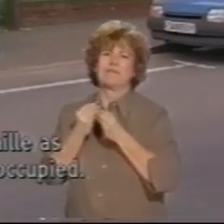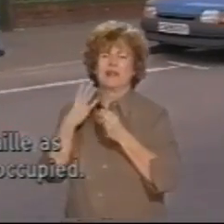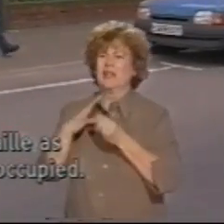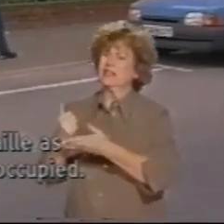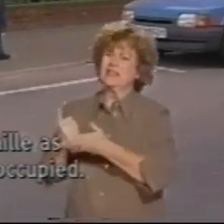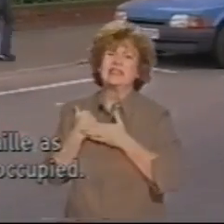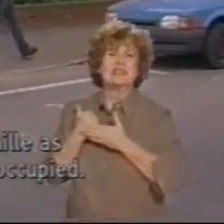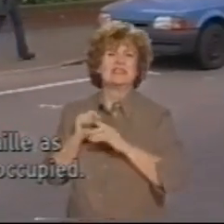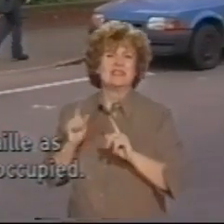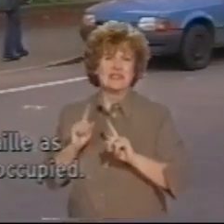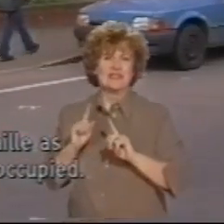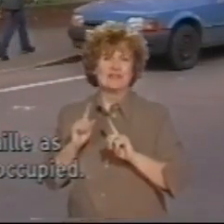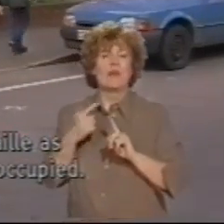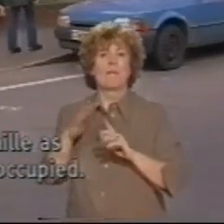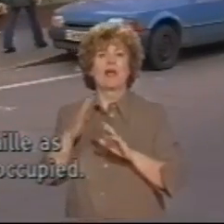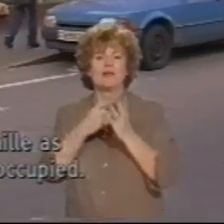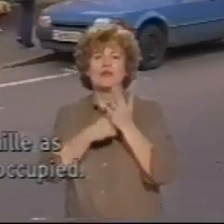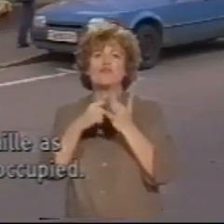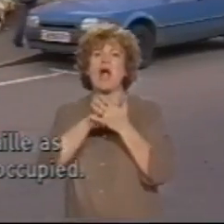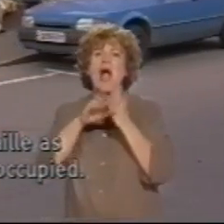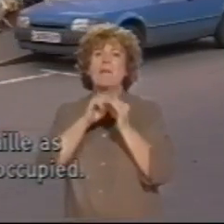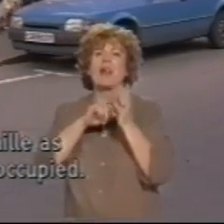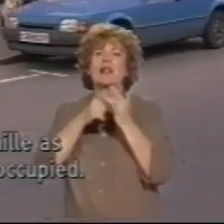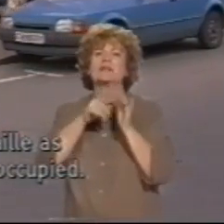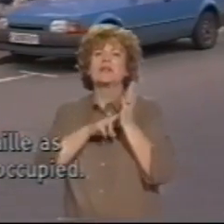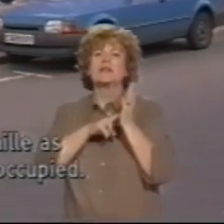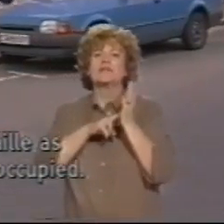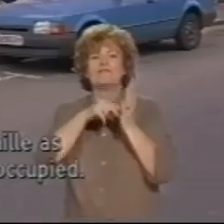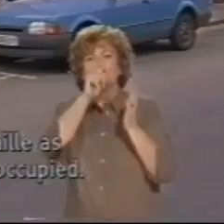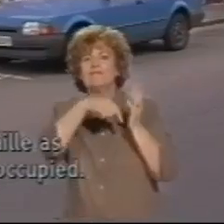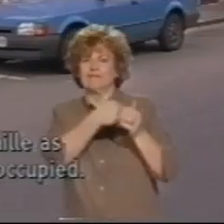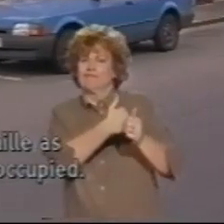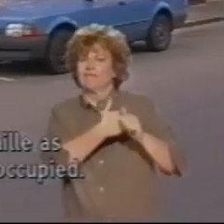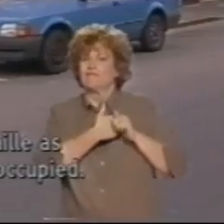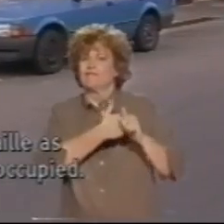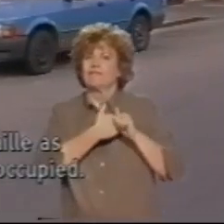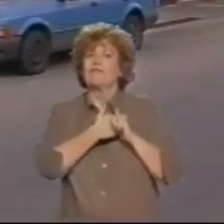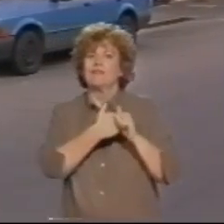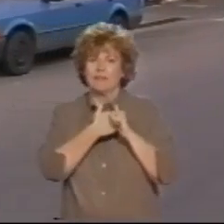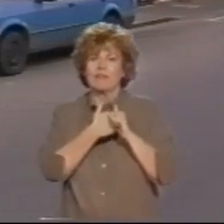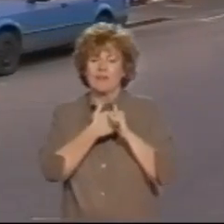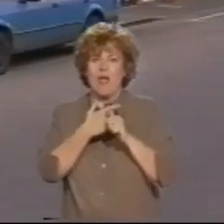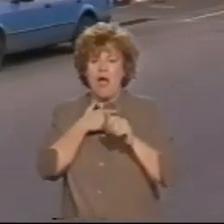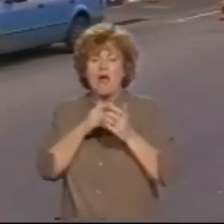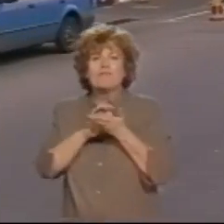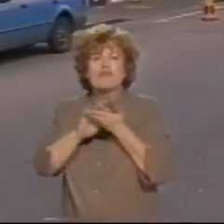learnt Grade 1 and 2 Braille as well, and this kept my mind occupied.